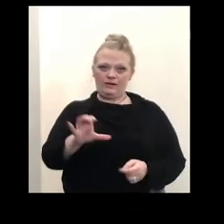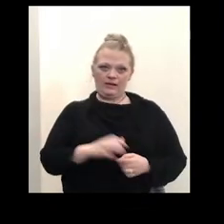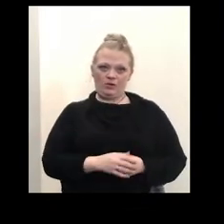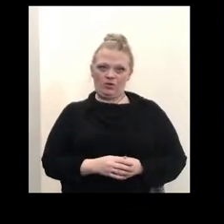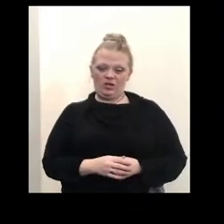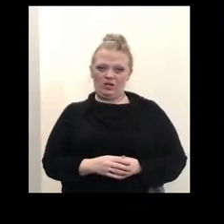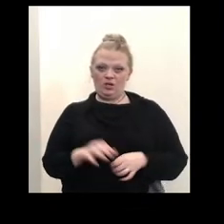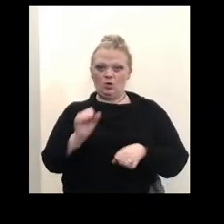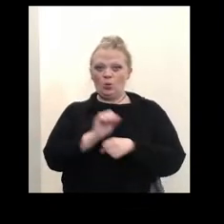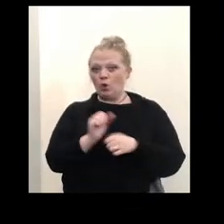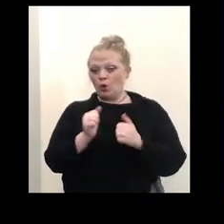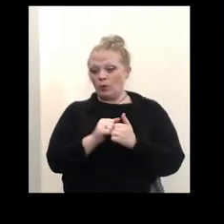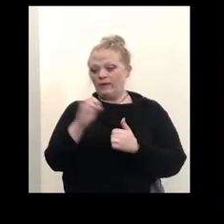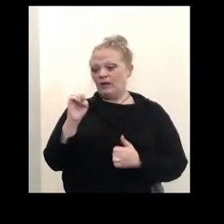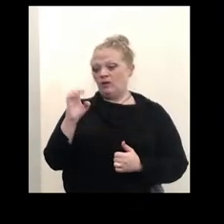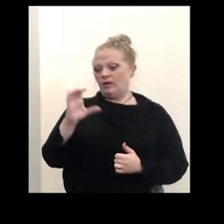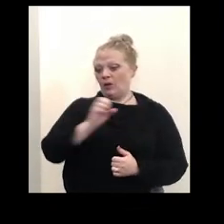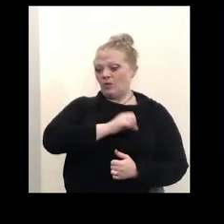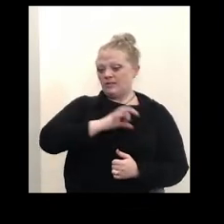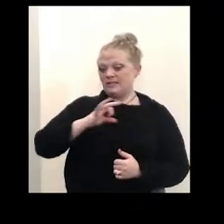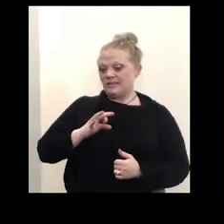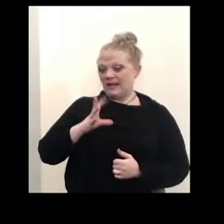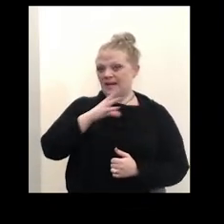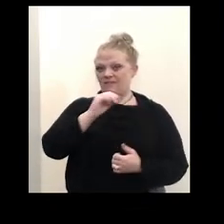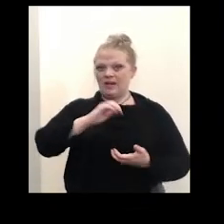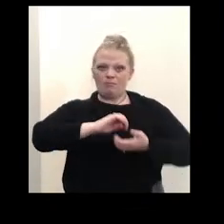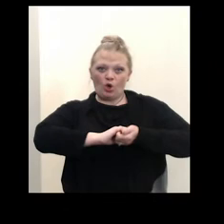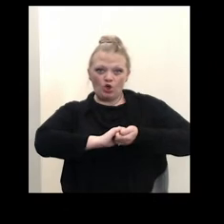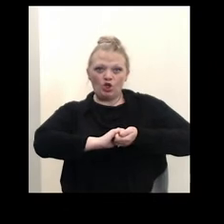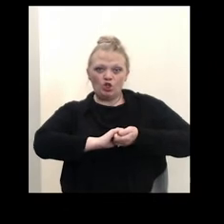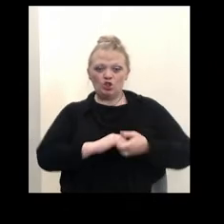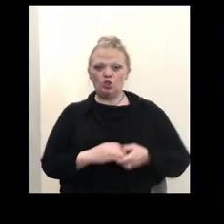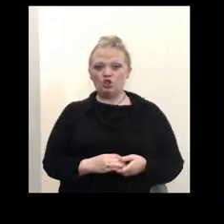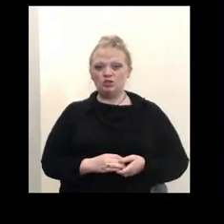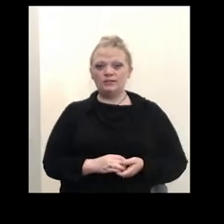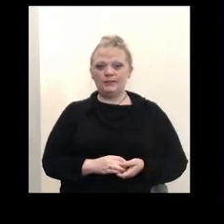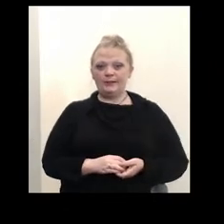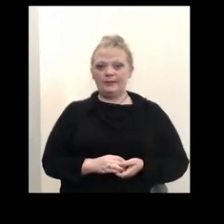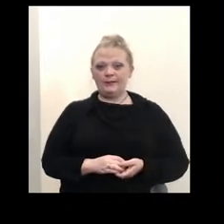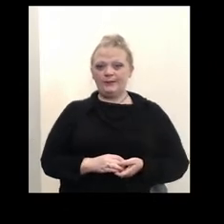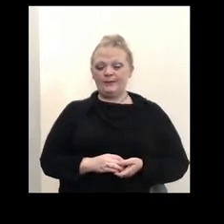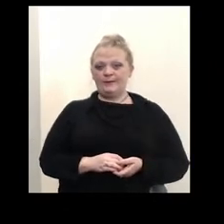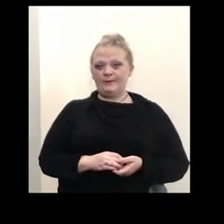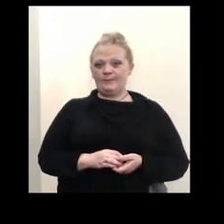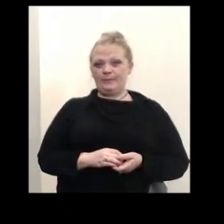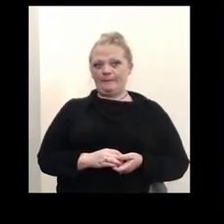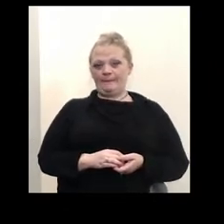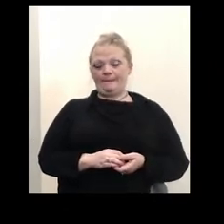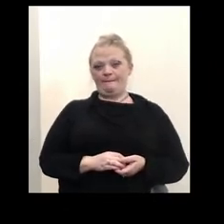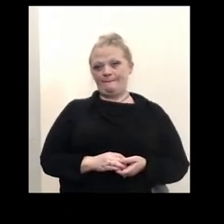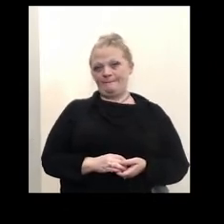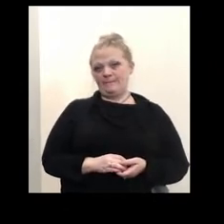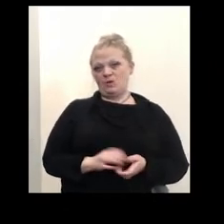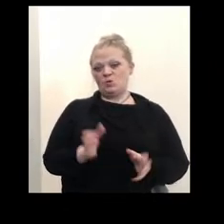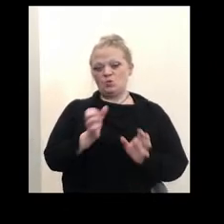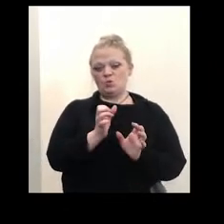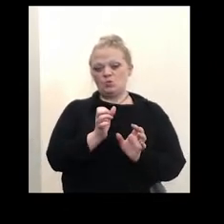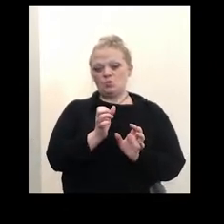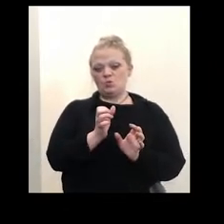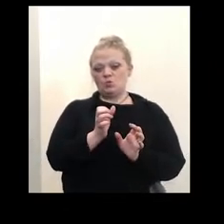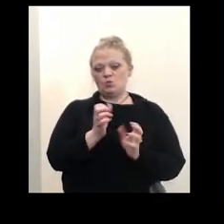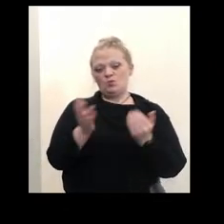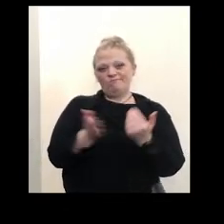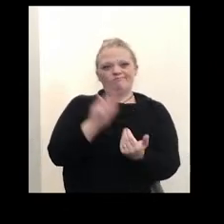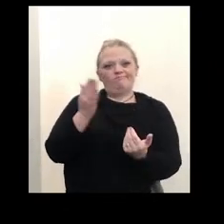with our Erie County staff and with our partners just so to facilitate make the make the appointment more streamlined. We